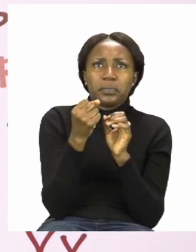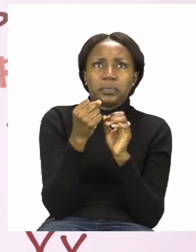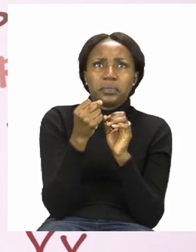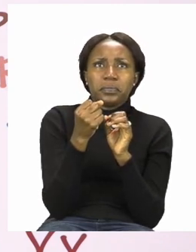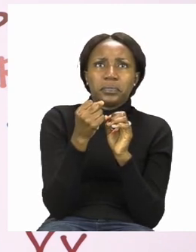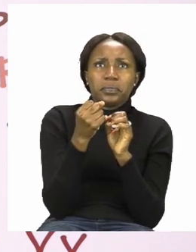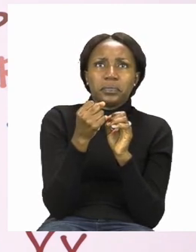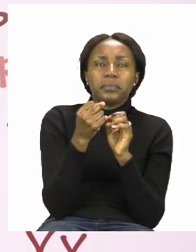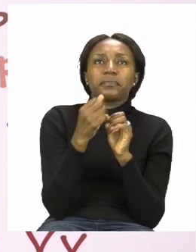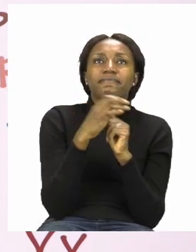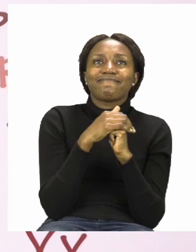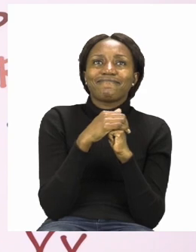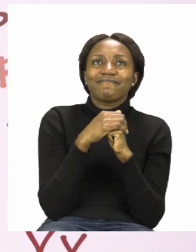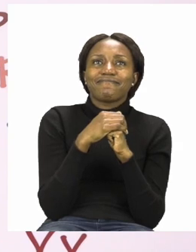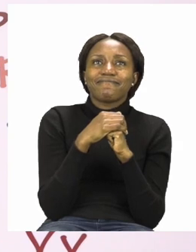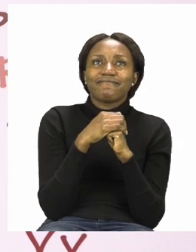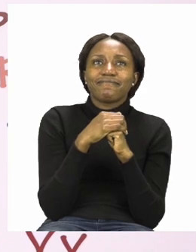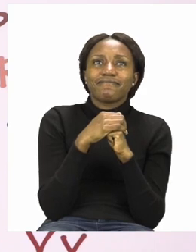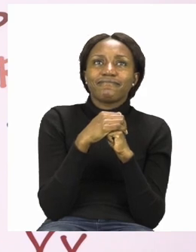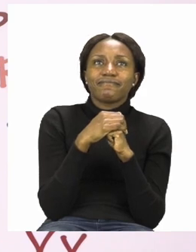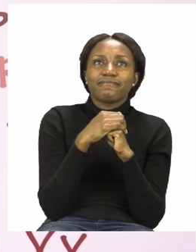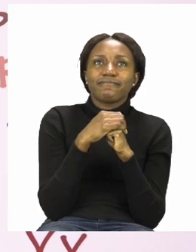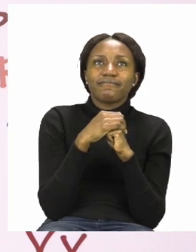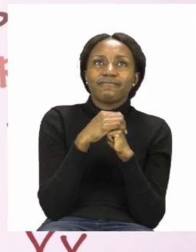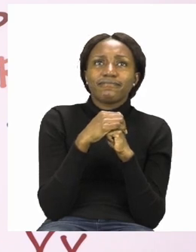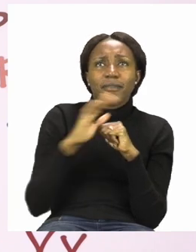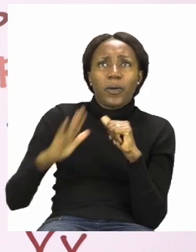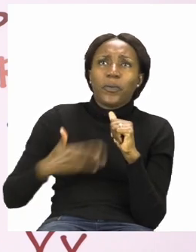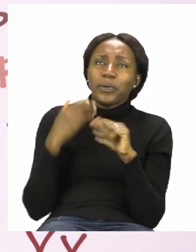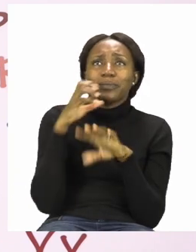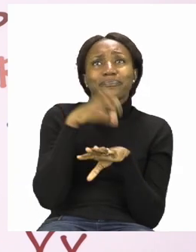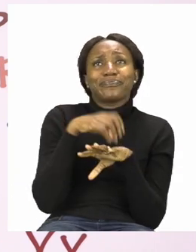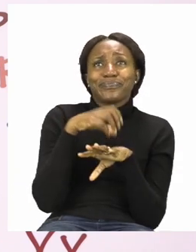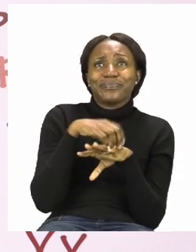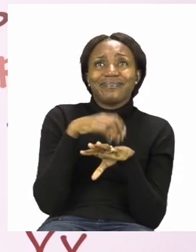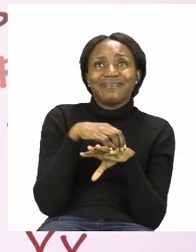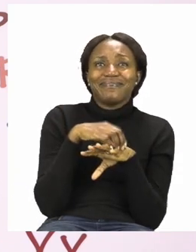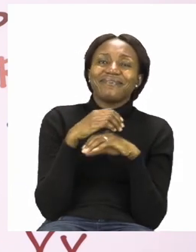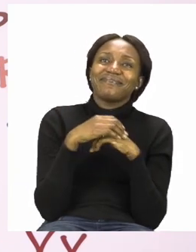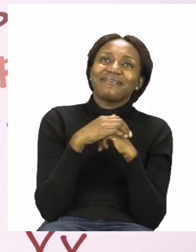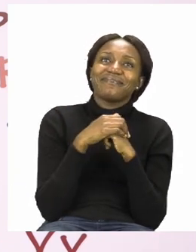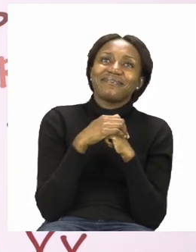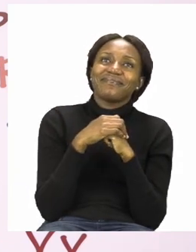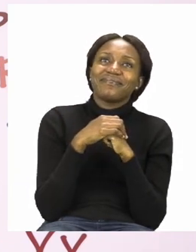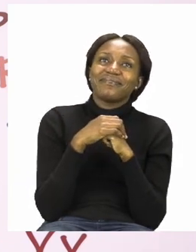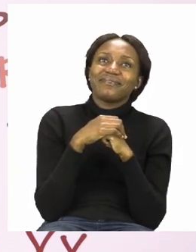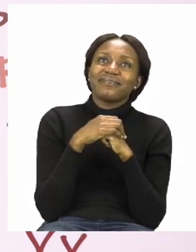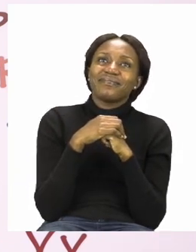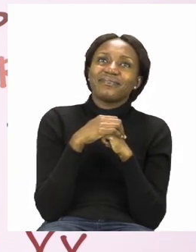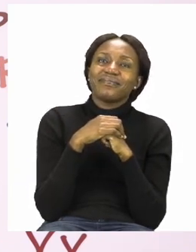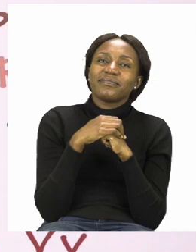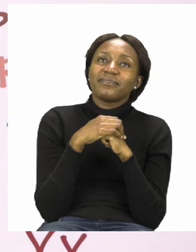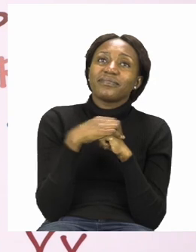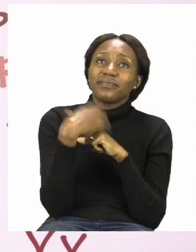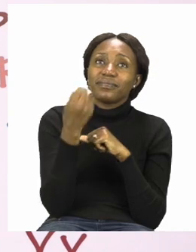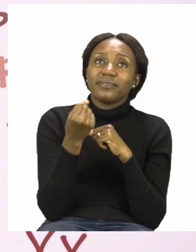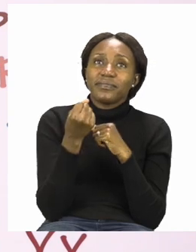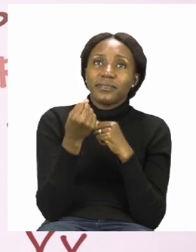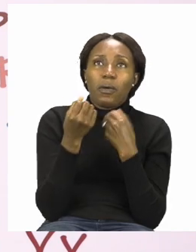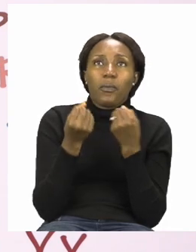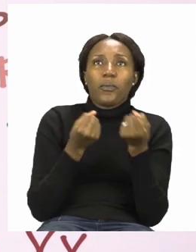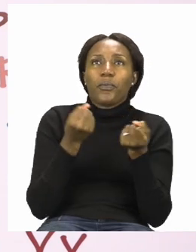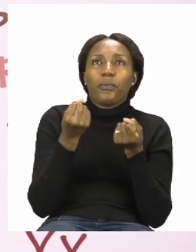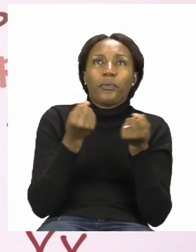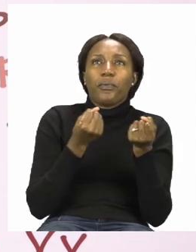juicy i think i want some cake now uh oh then we have a vehicle